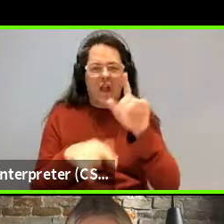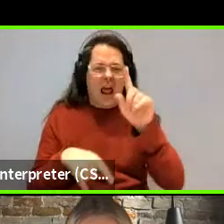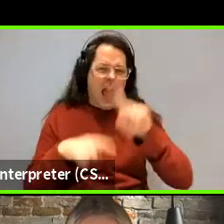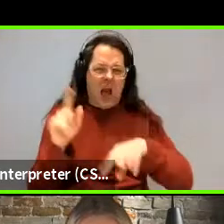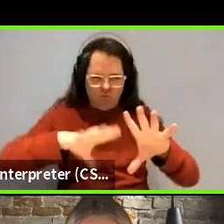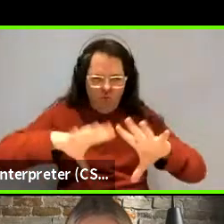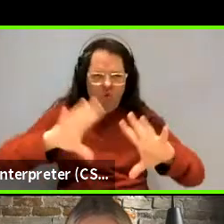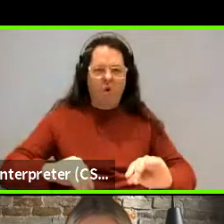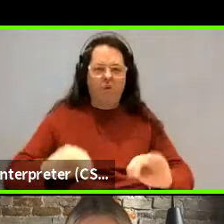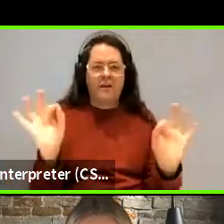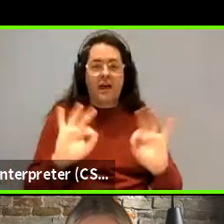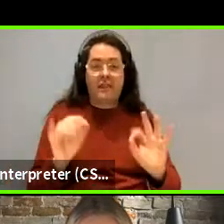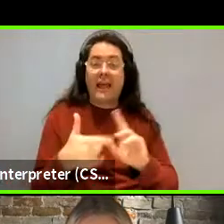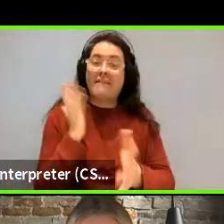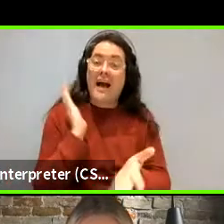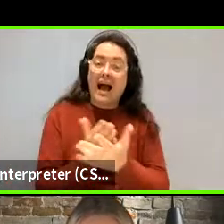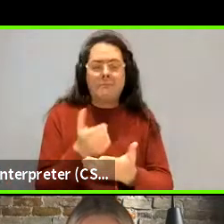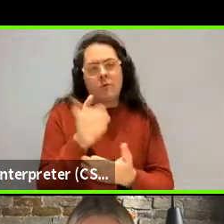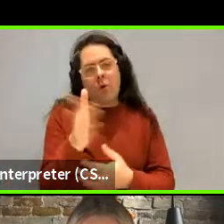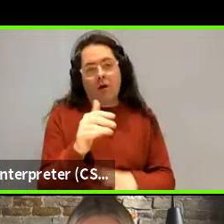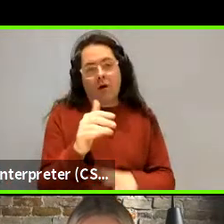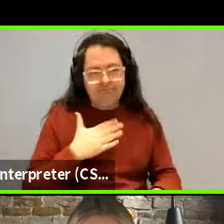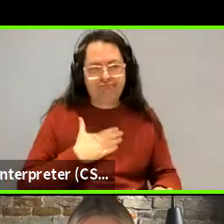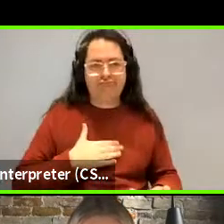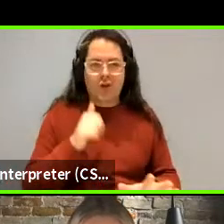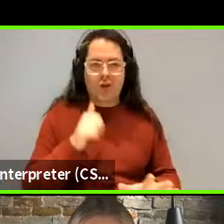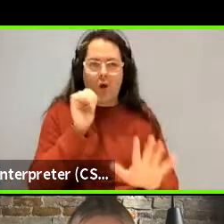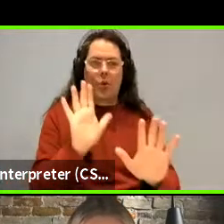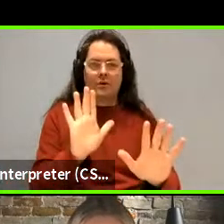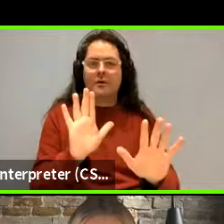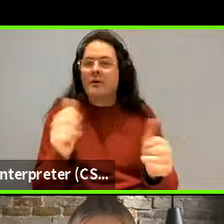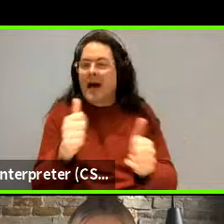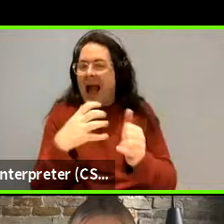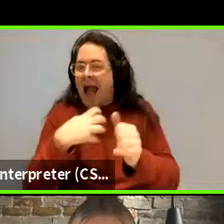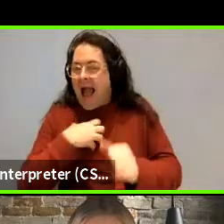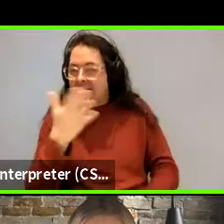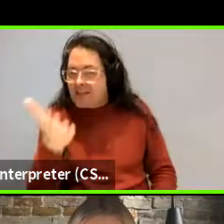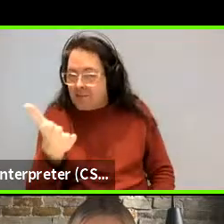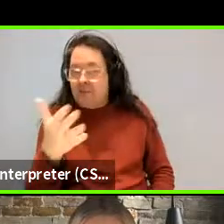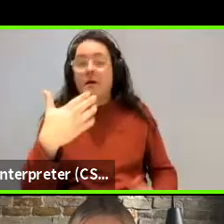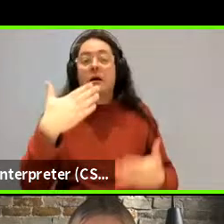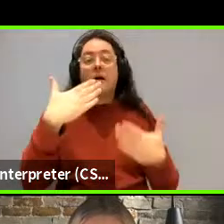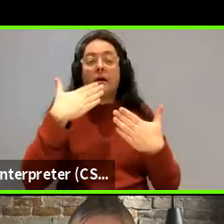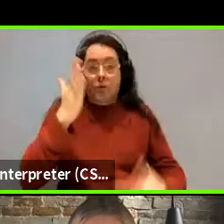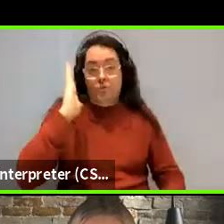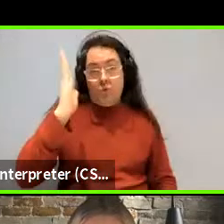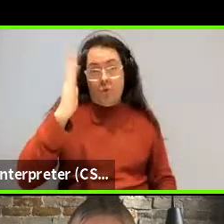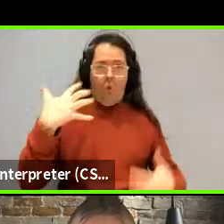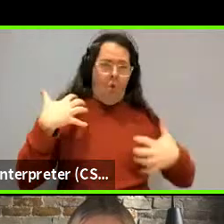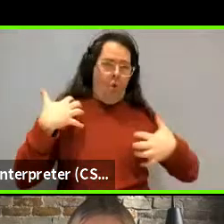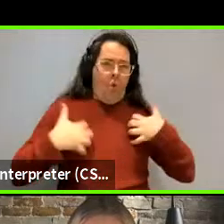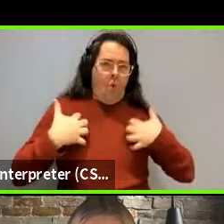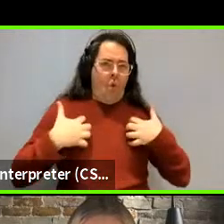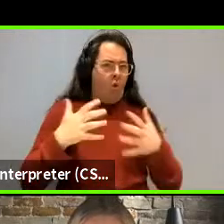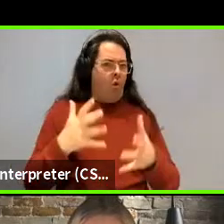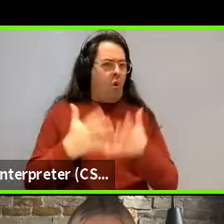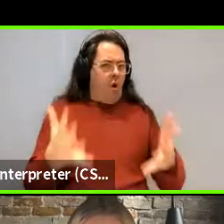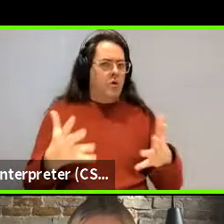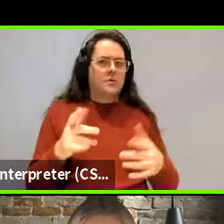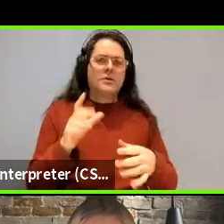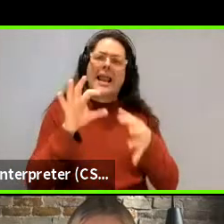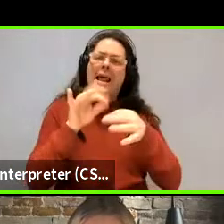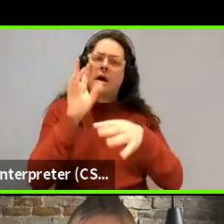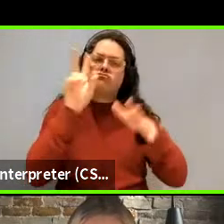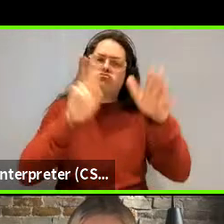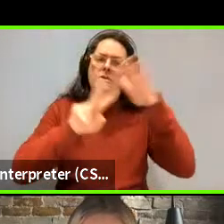but I guess if it does, we'll all know what happened. Adam. Hi, great talk. I enjoyed it very much. Just on the predictability